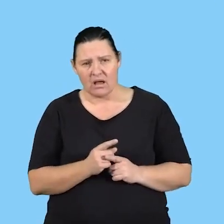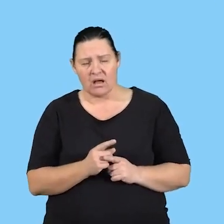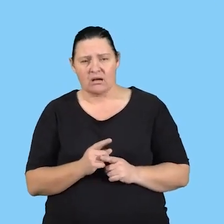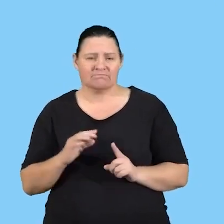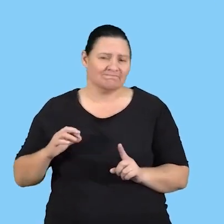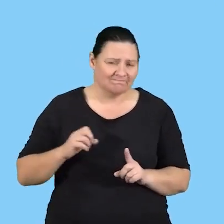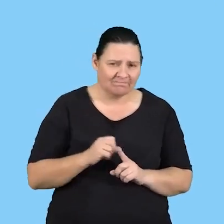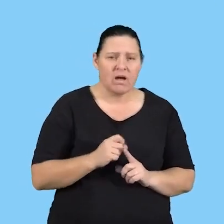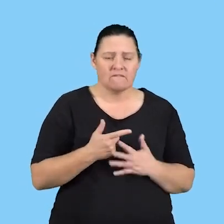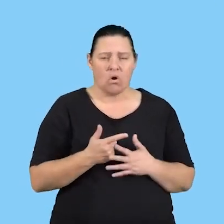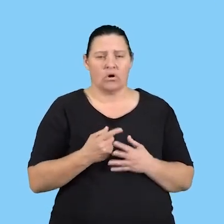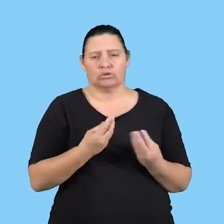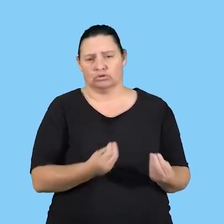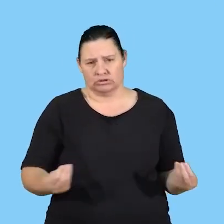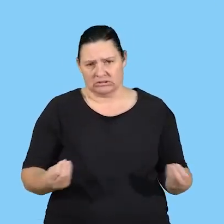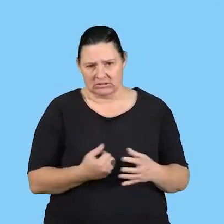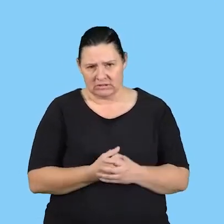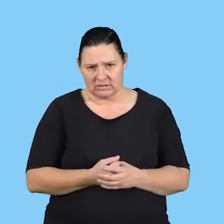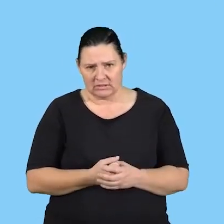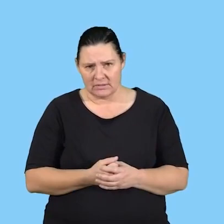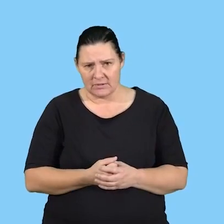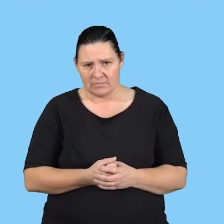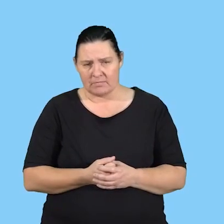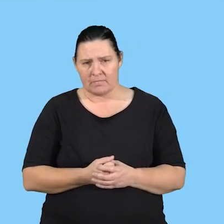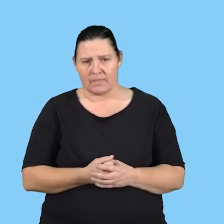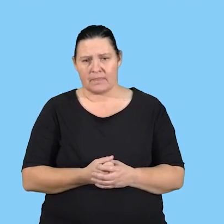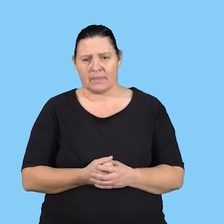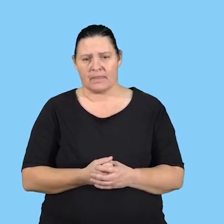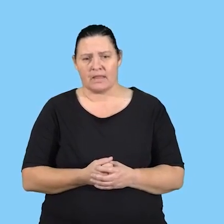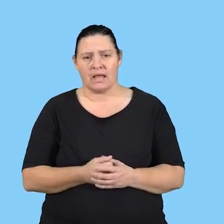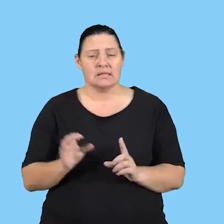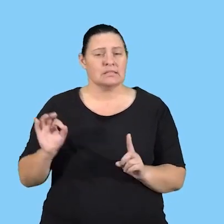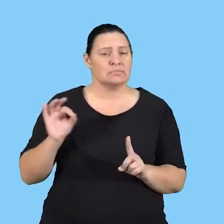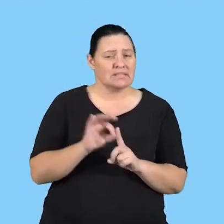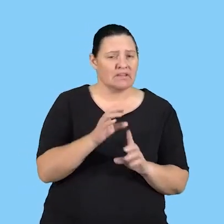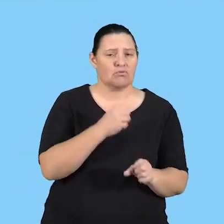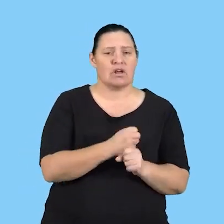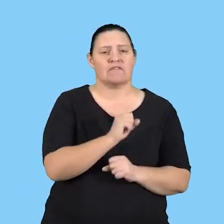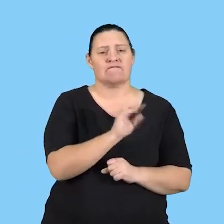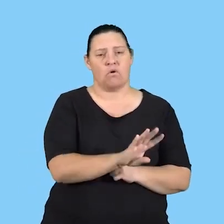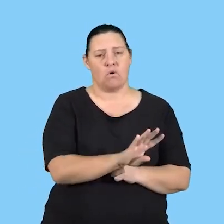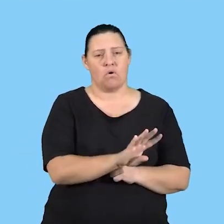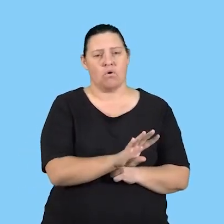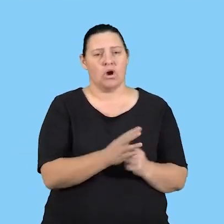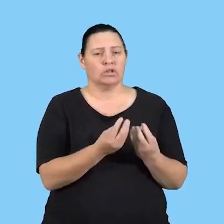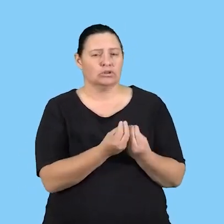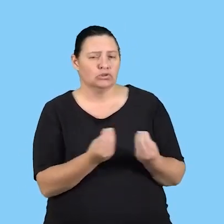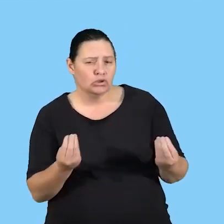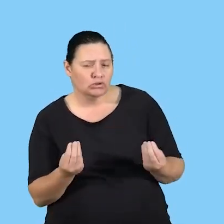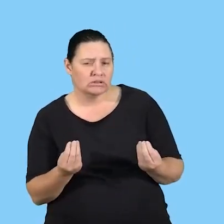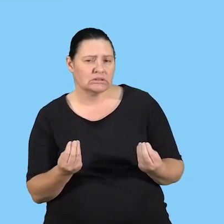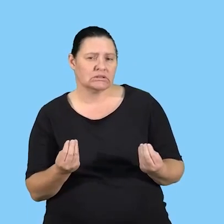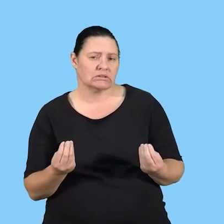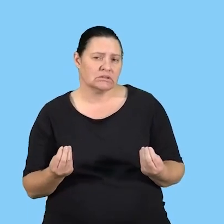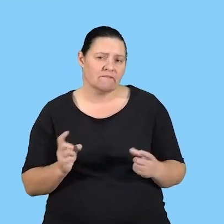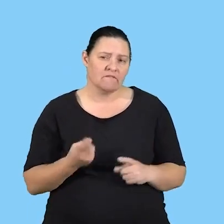for children and in particular in grade four the children that are coming in